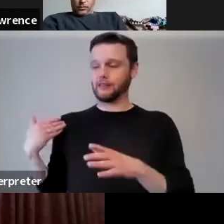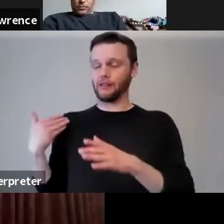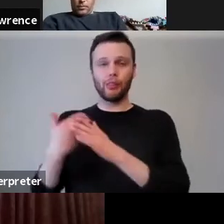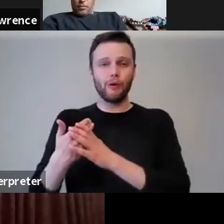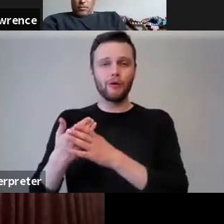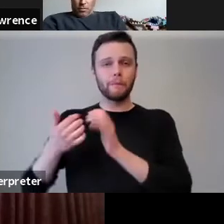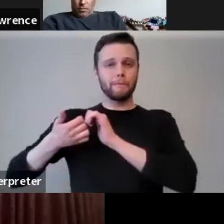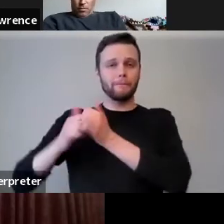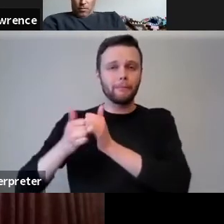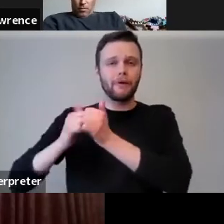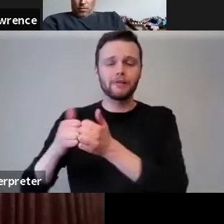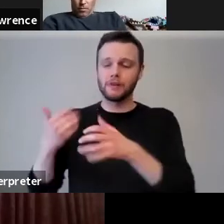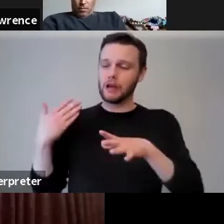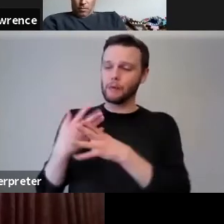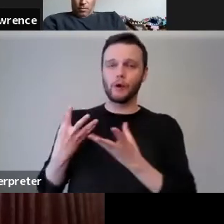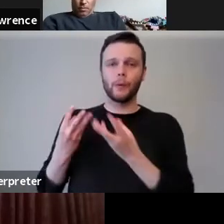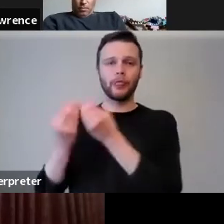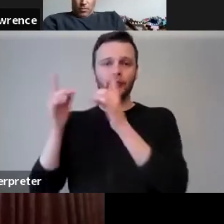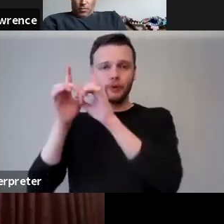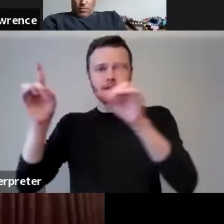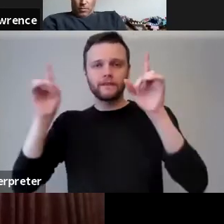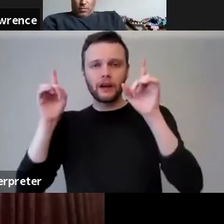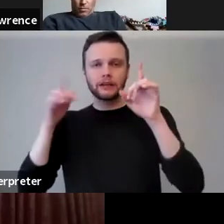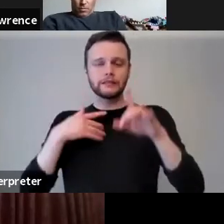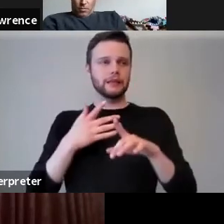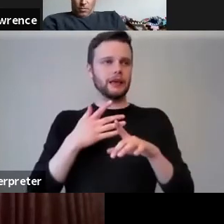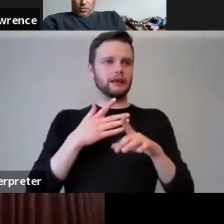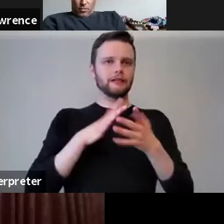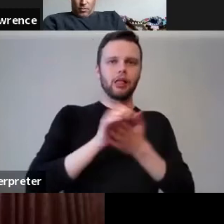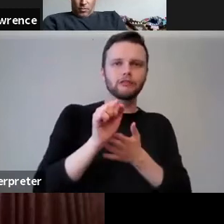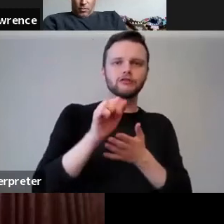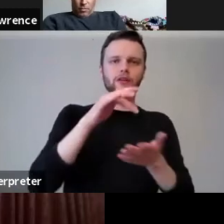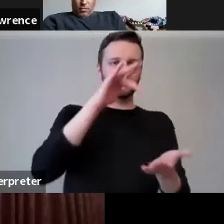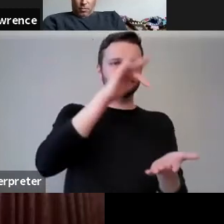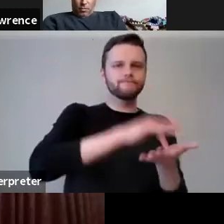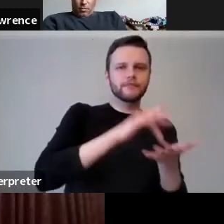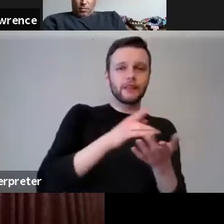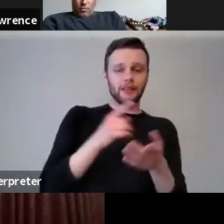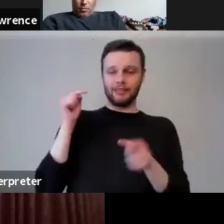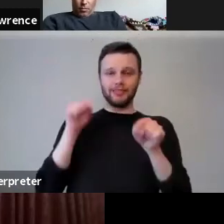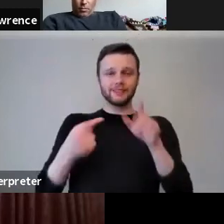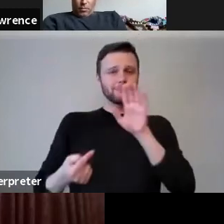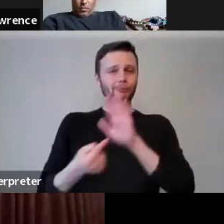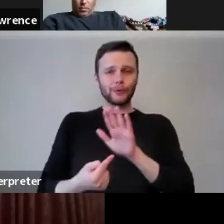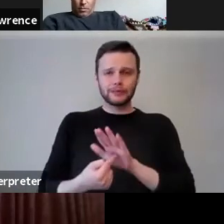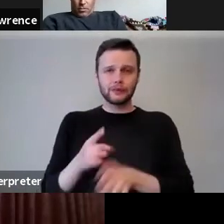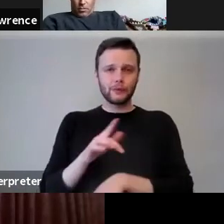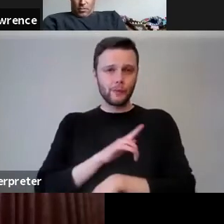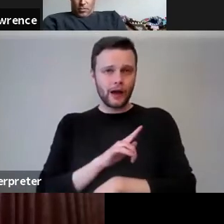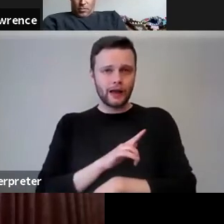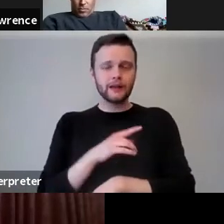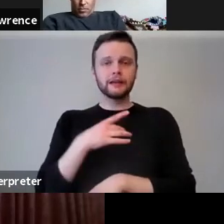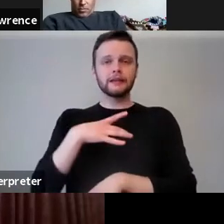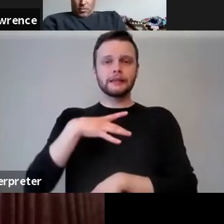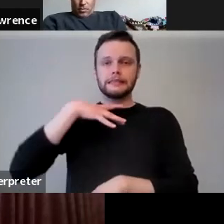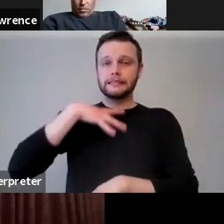partnership working between universities, the HE sector and the city becomes important. Because we need to